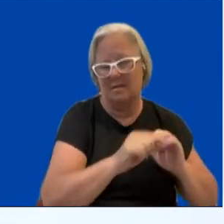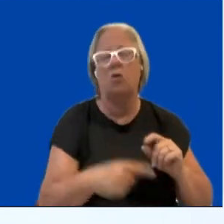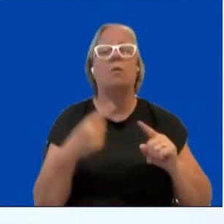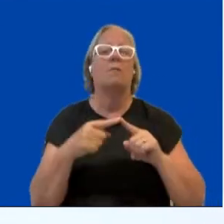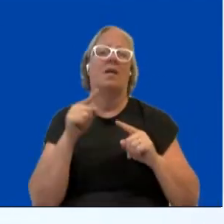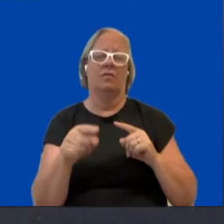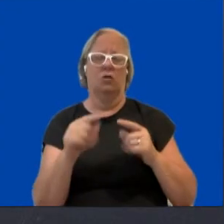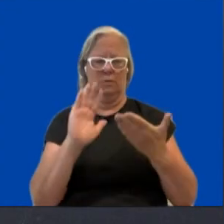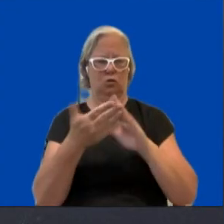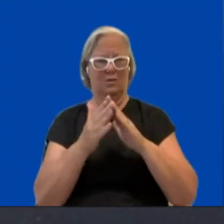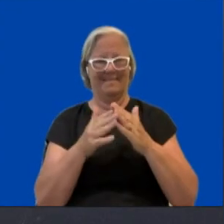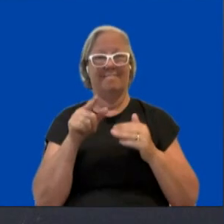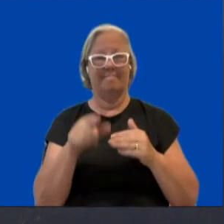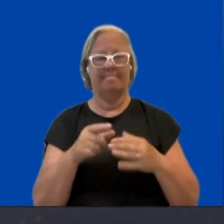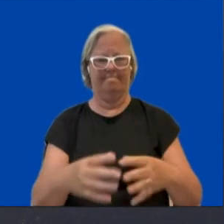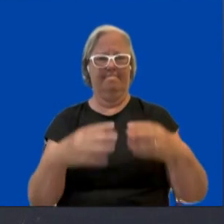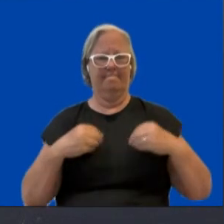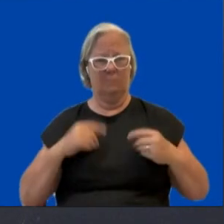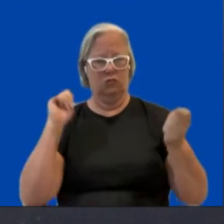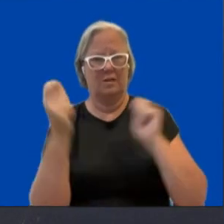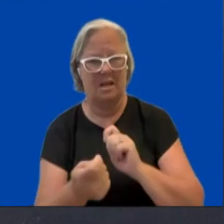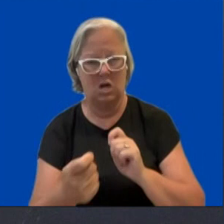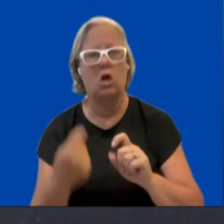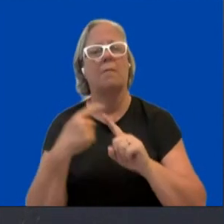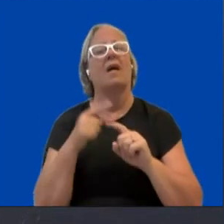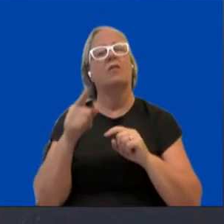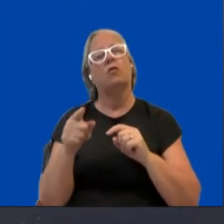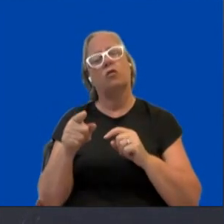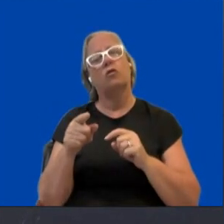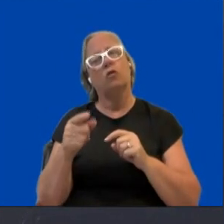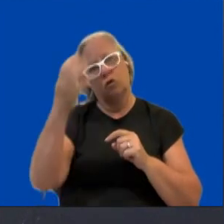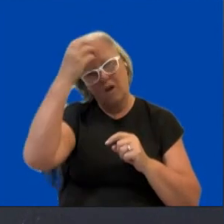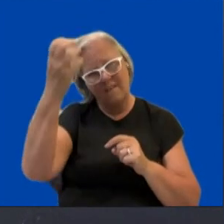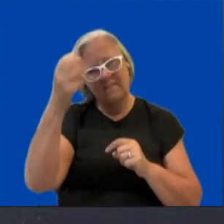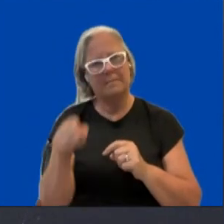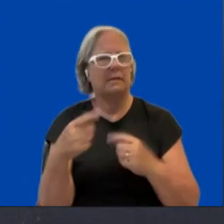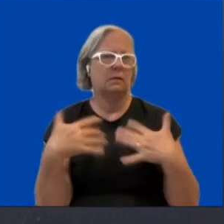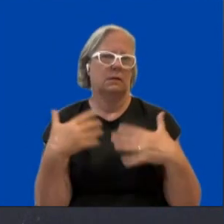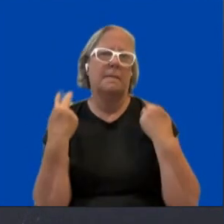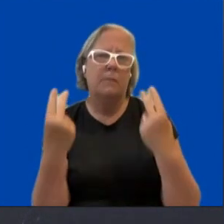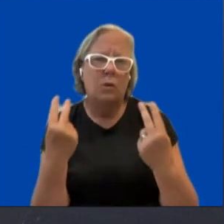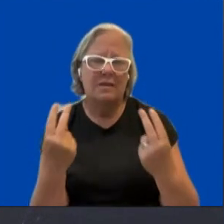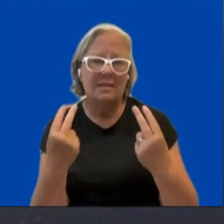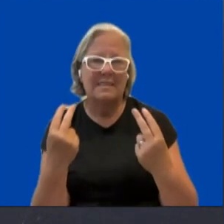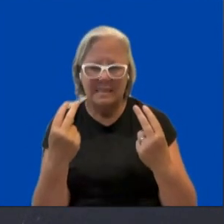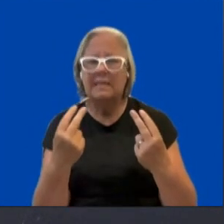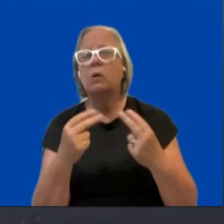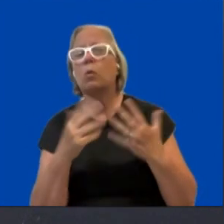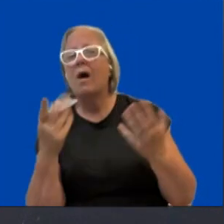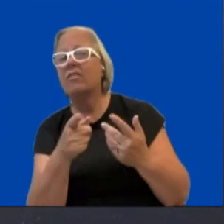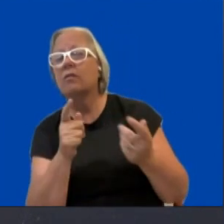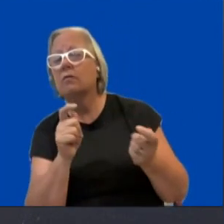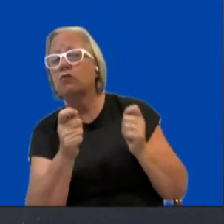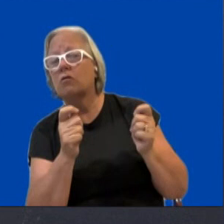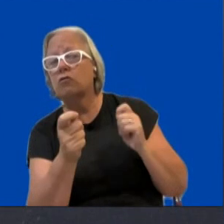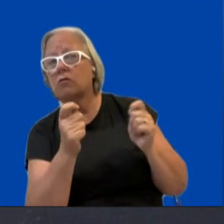that is coming, and the importance the government have to play in ensuring that they're, you know, anticipating what those changes might be, in ensuring that services